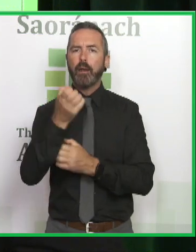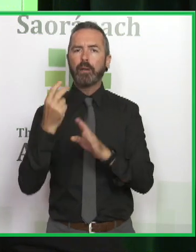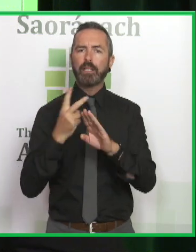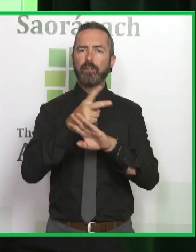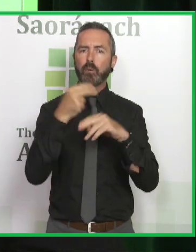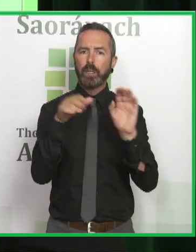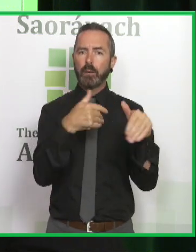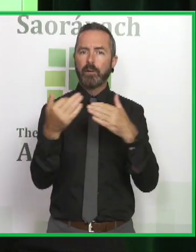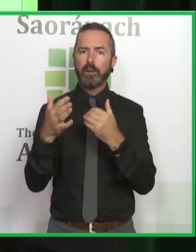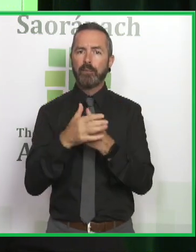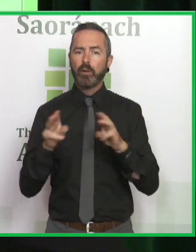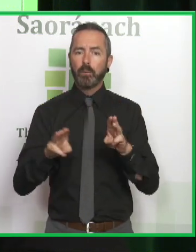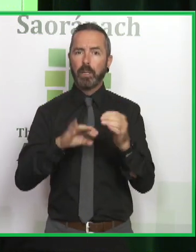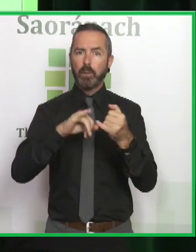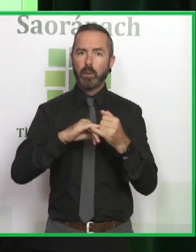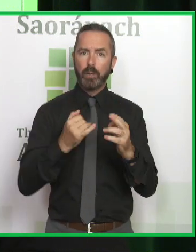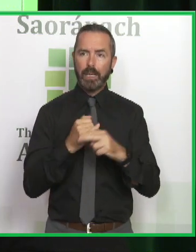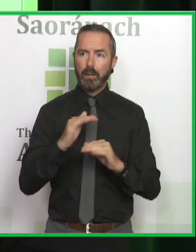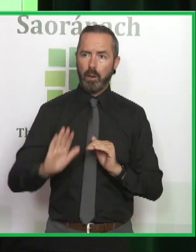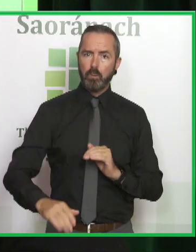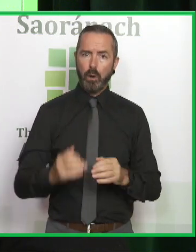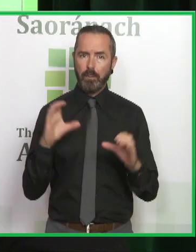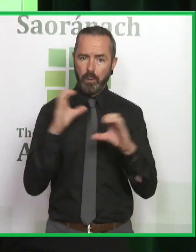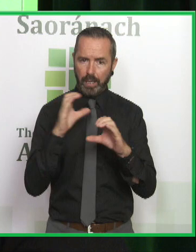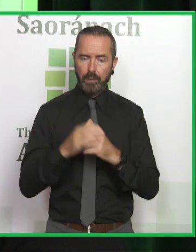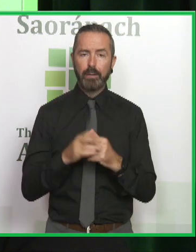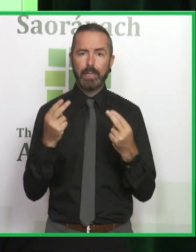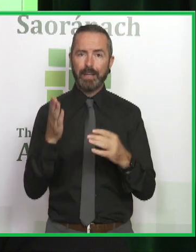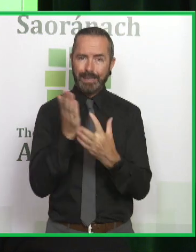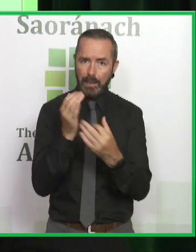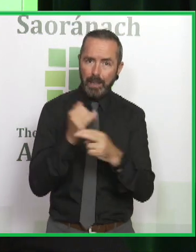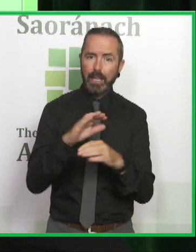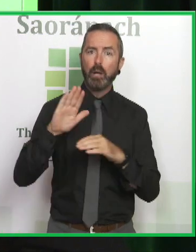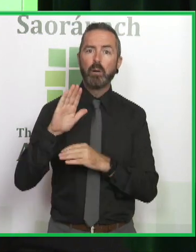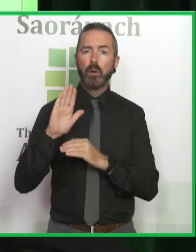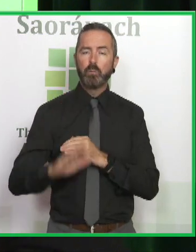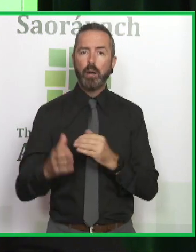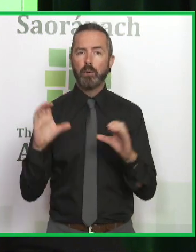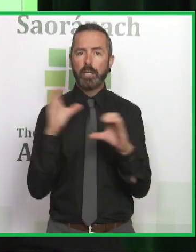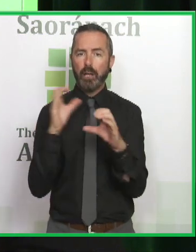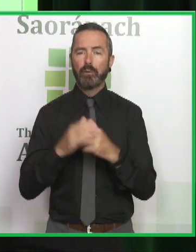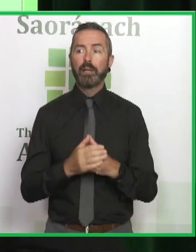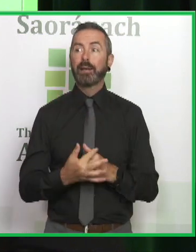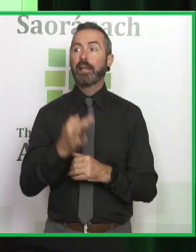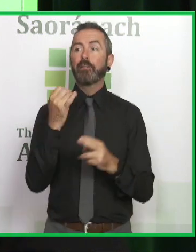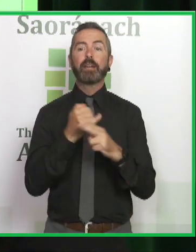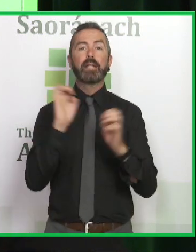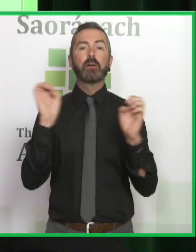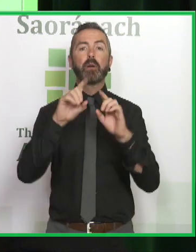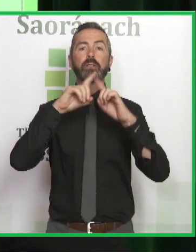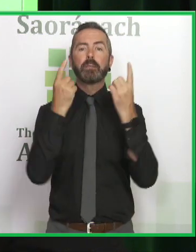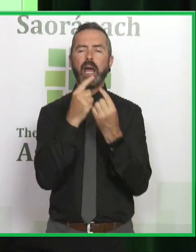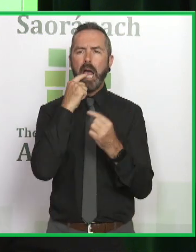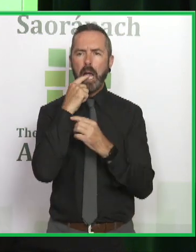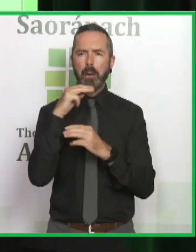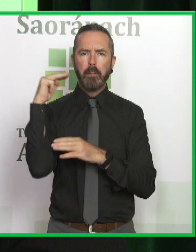provide it where people are. So if people are in primary care, it needs to be accessible in primary care. And if they are in the emergency department, that's a